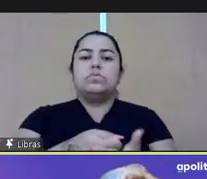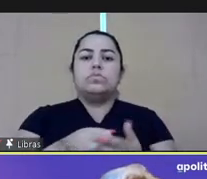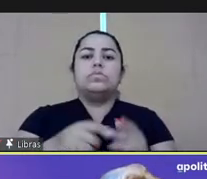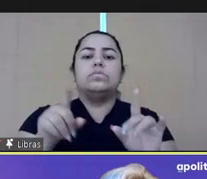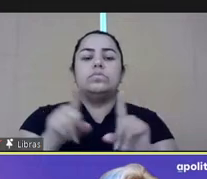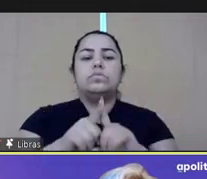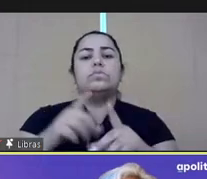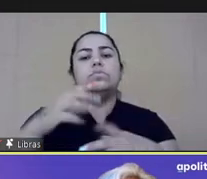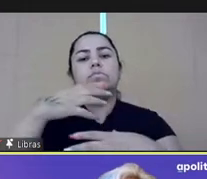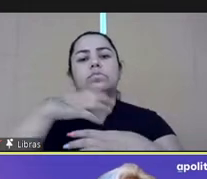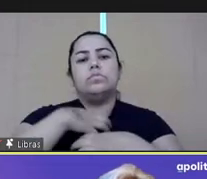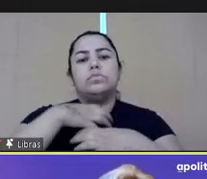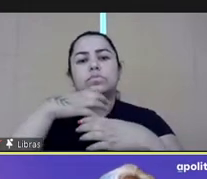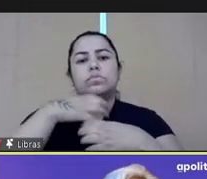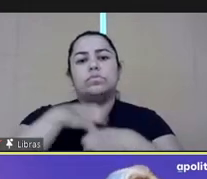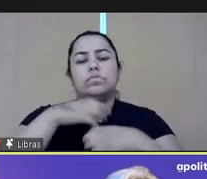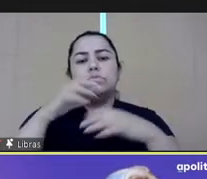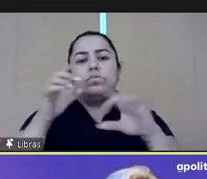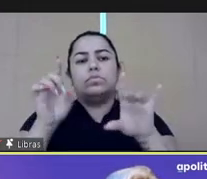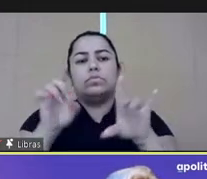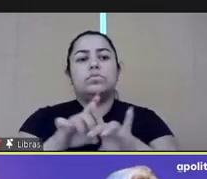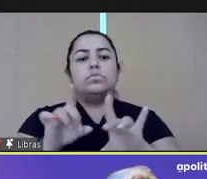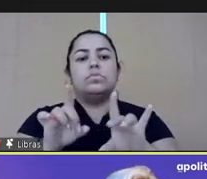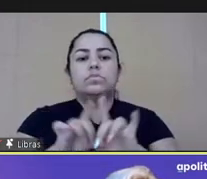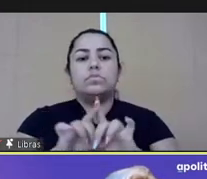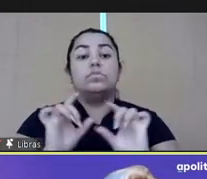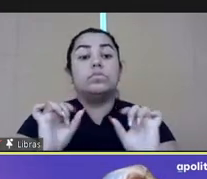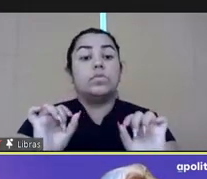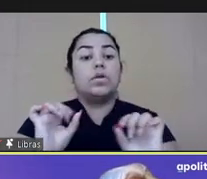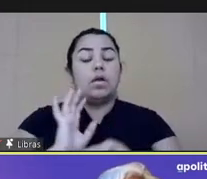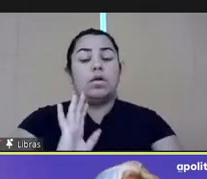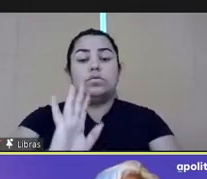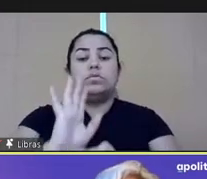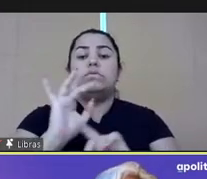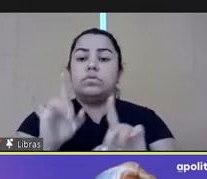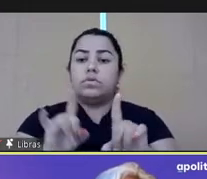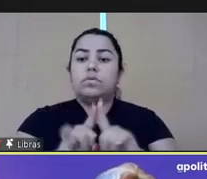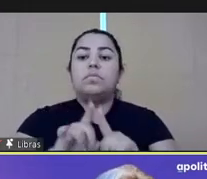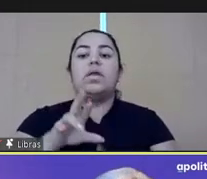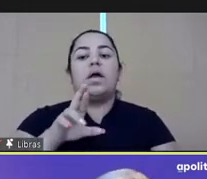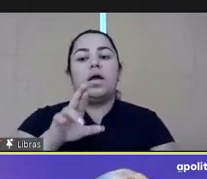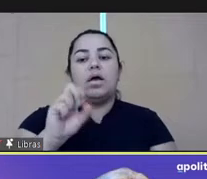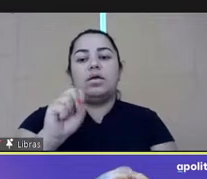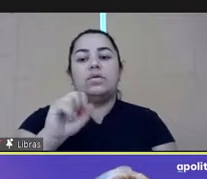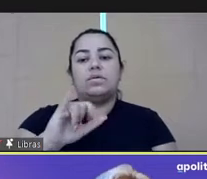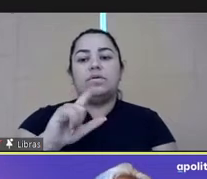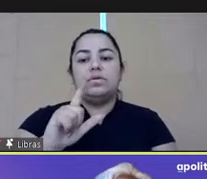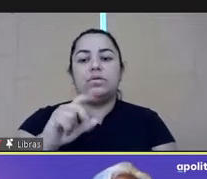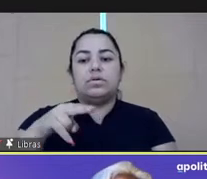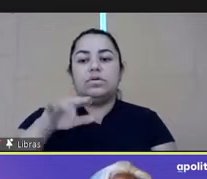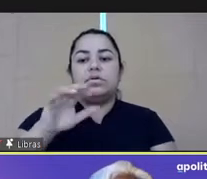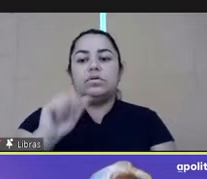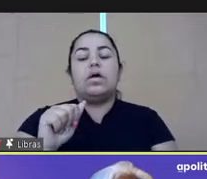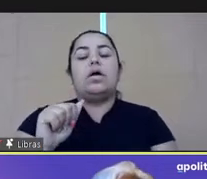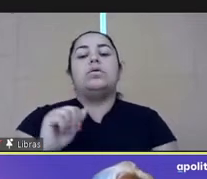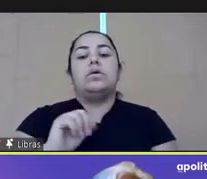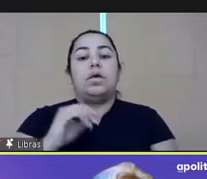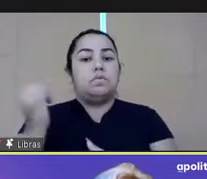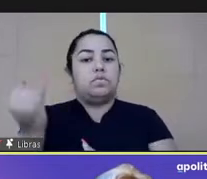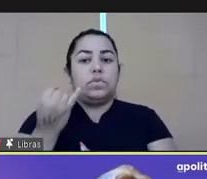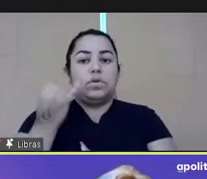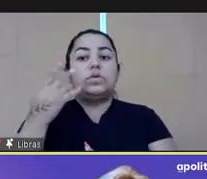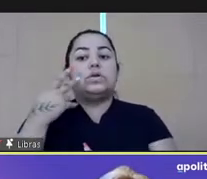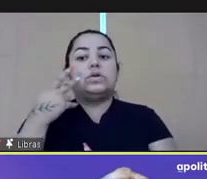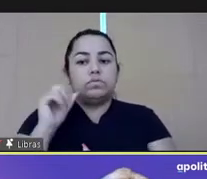personal resilience has now become a must have. While there are training models and leadership models that address resilience